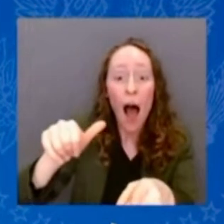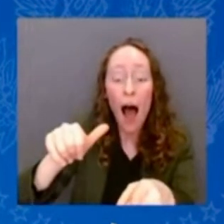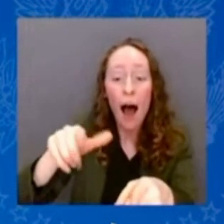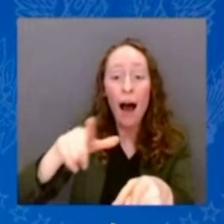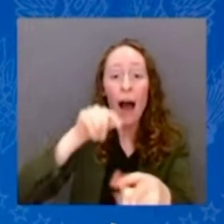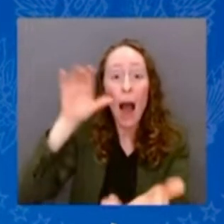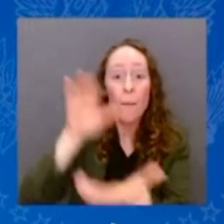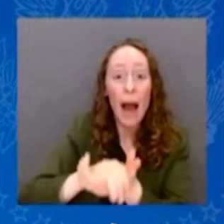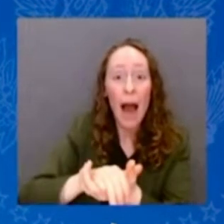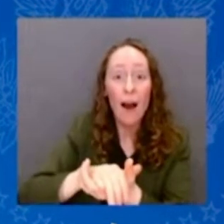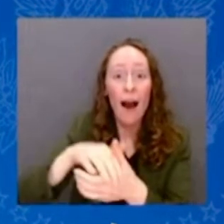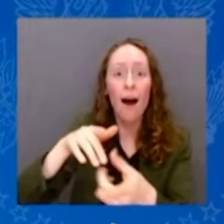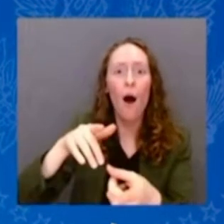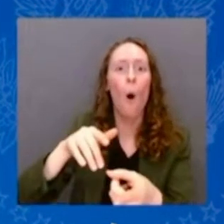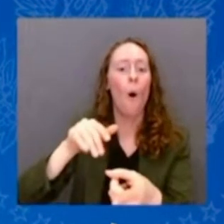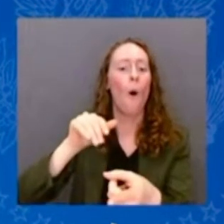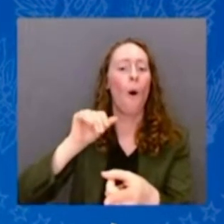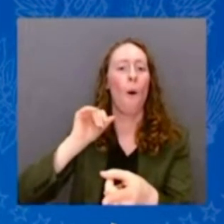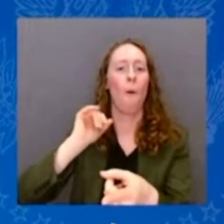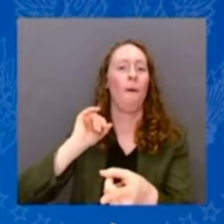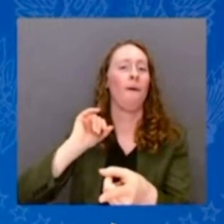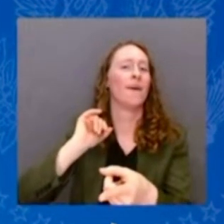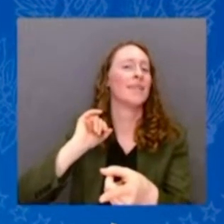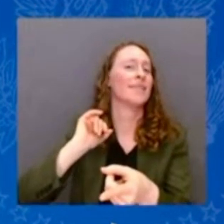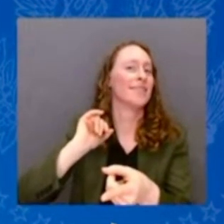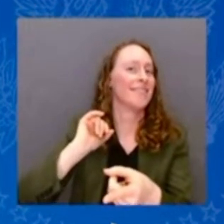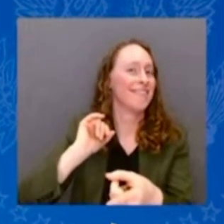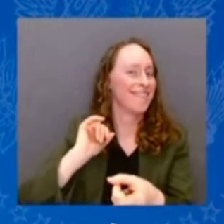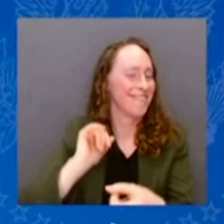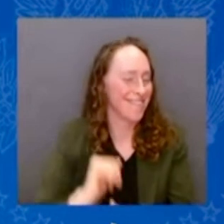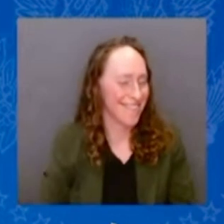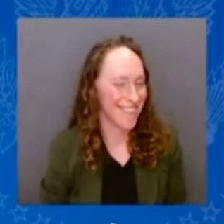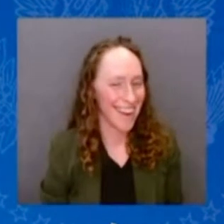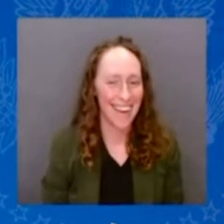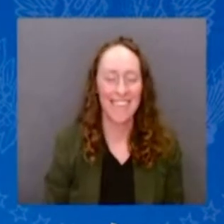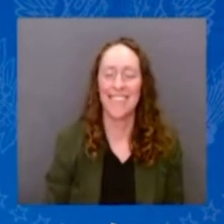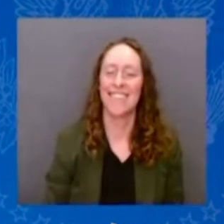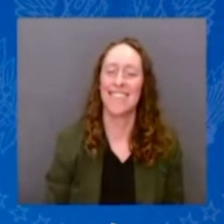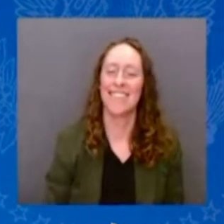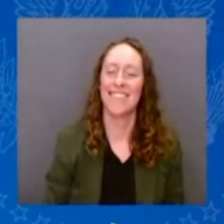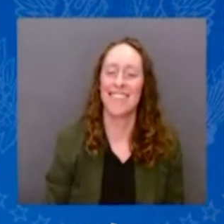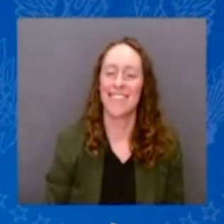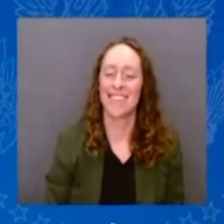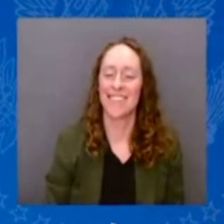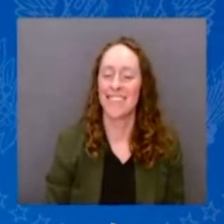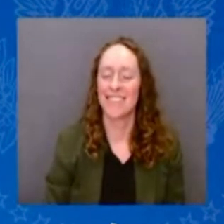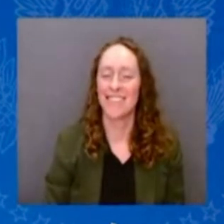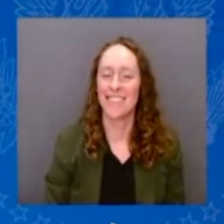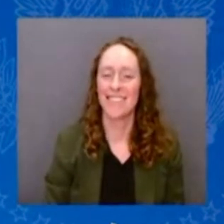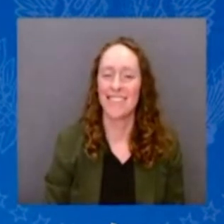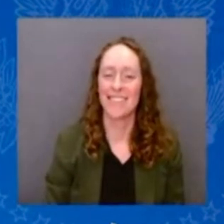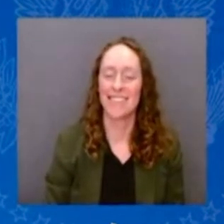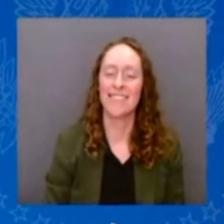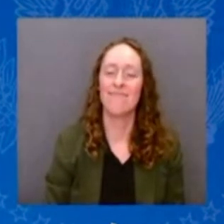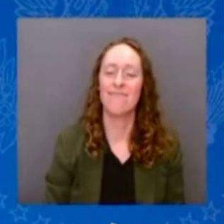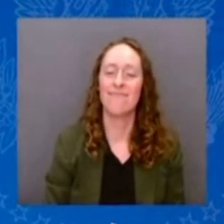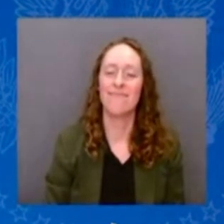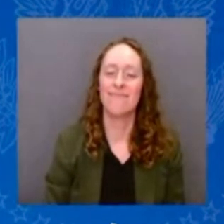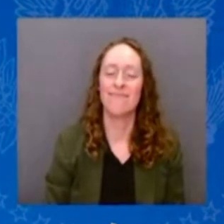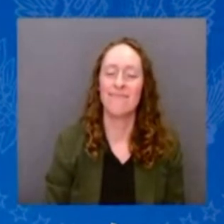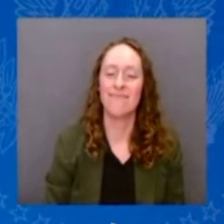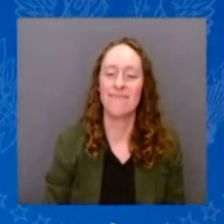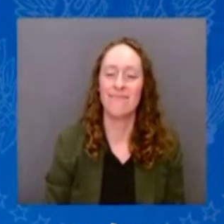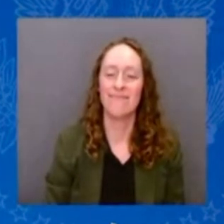Look, guys. Wealthish America is the biggest corporation in America. And I come from the corporate capital of the world. Delaware has more